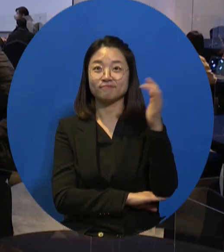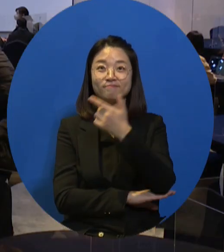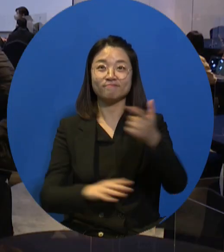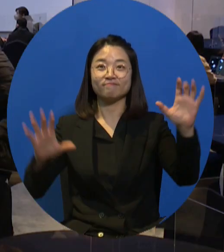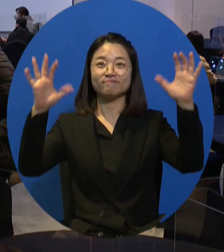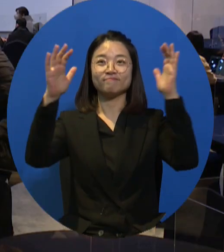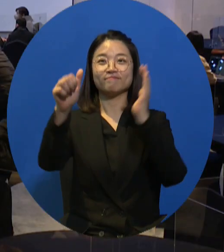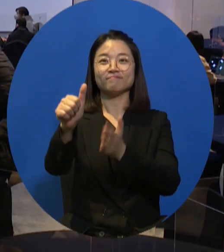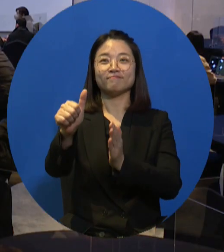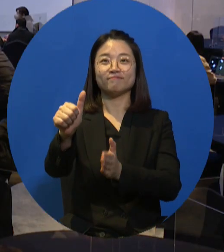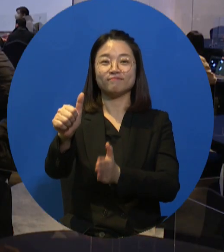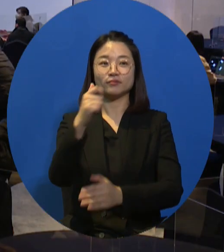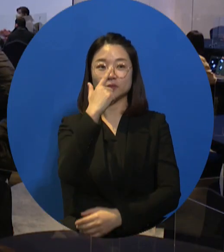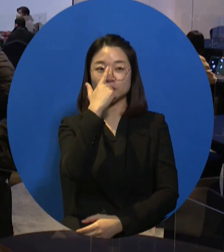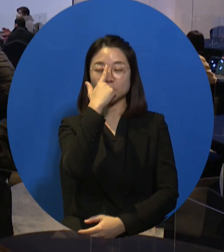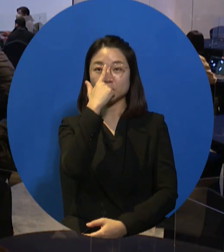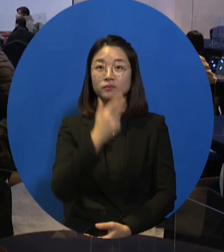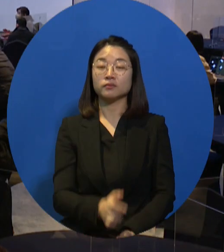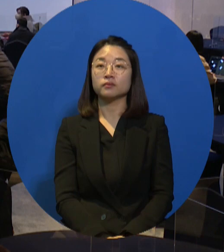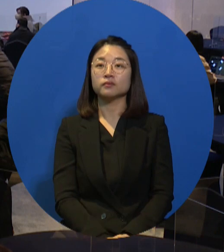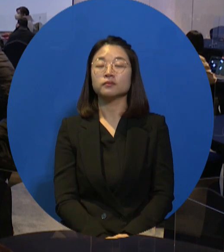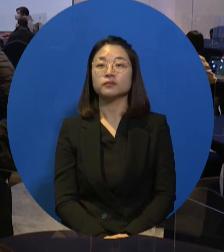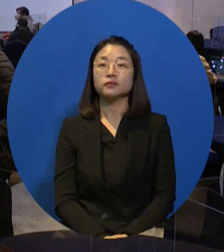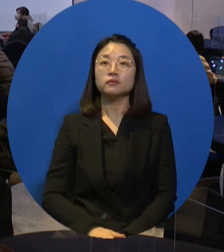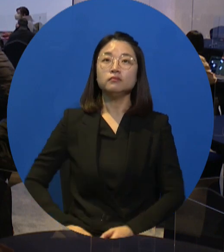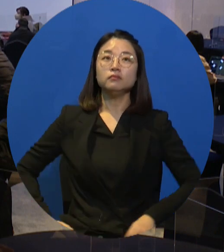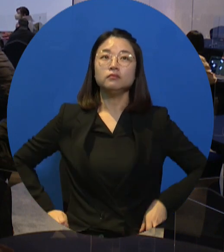first presenter. And please give Dr. Zhu a big round of applause.